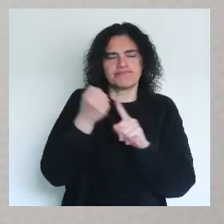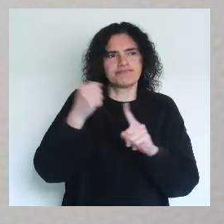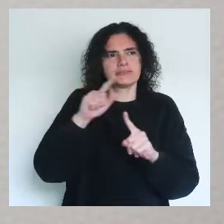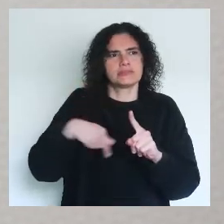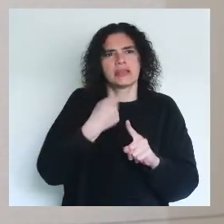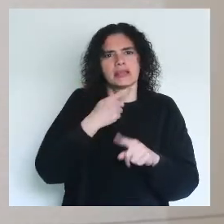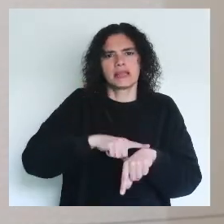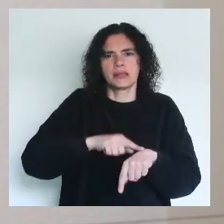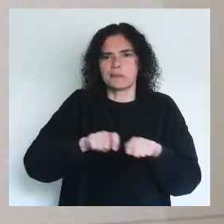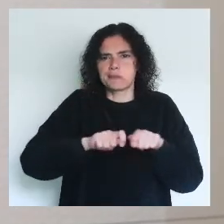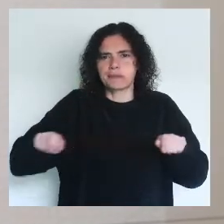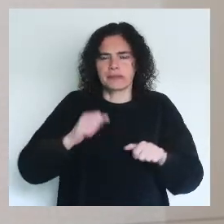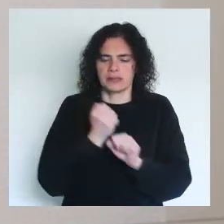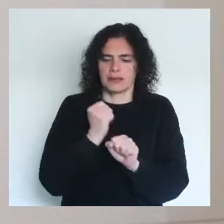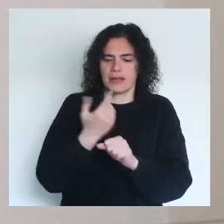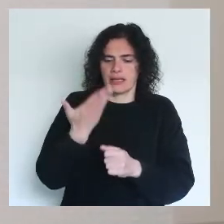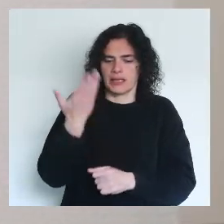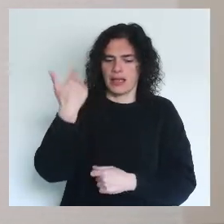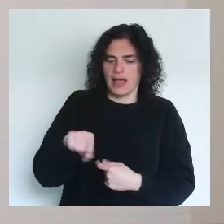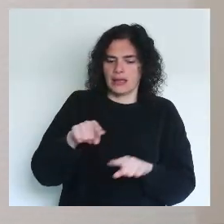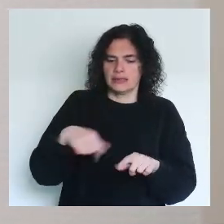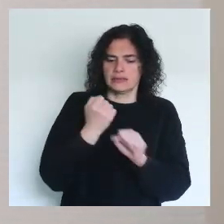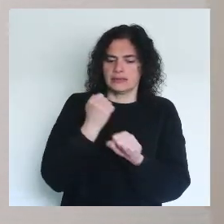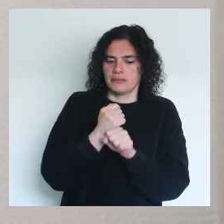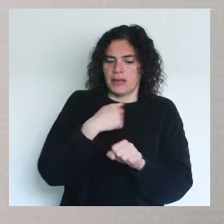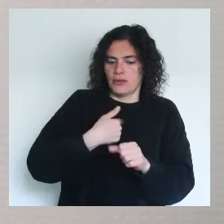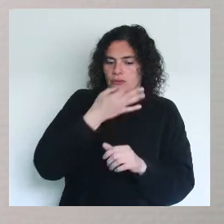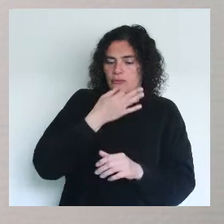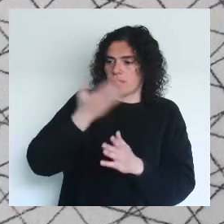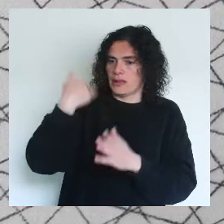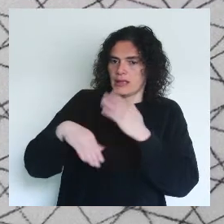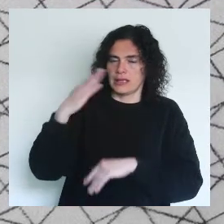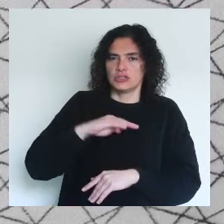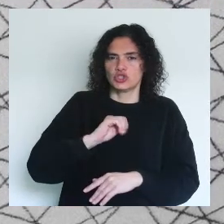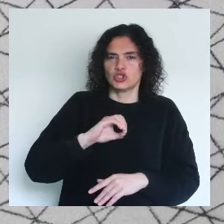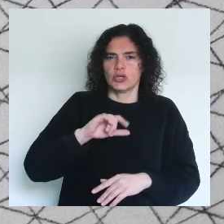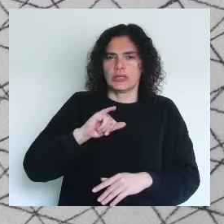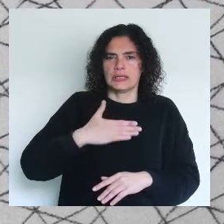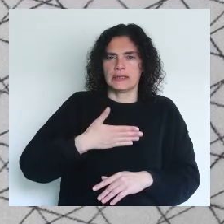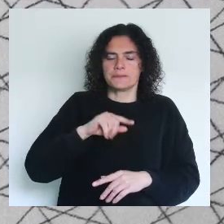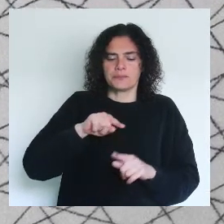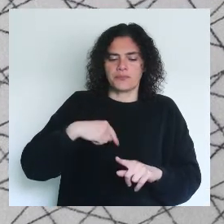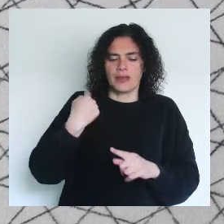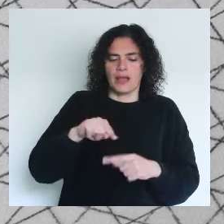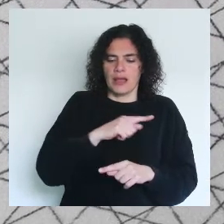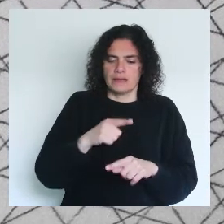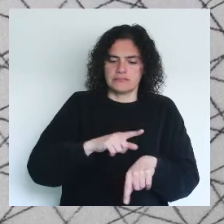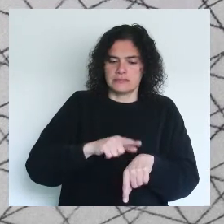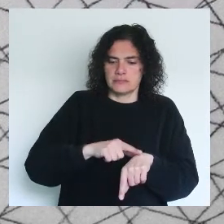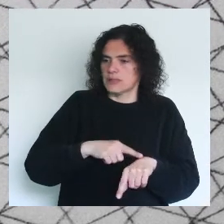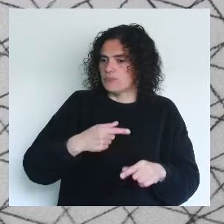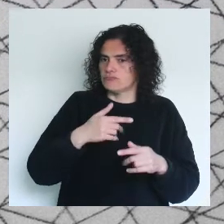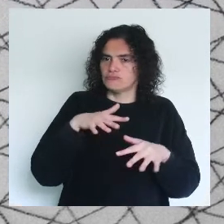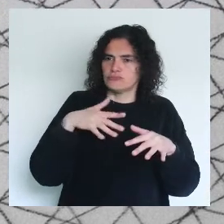challenging the durability of her work. And here you have this work that I was mentioning by Sol Lewitt, which is actually the same